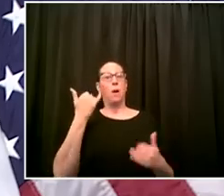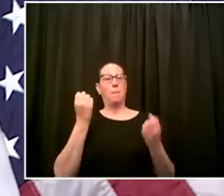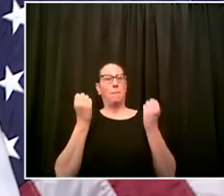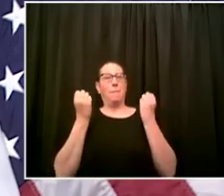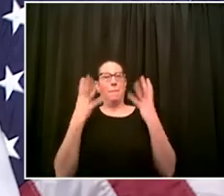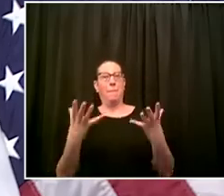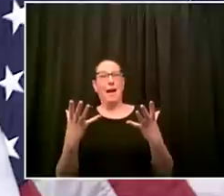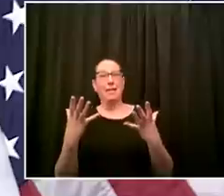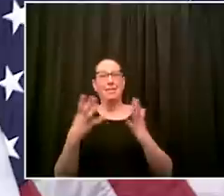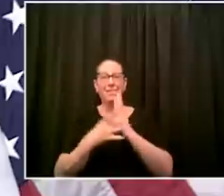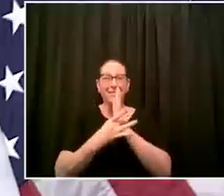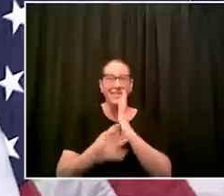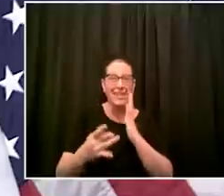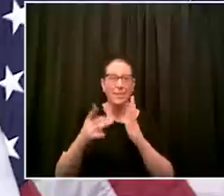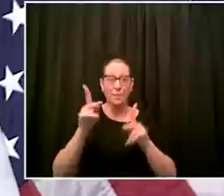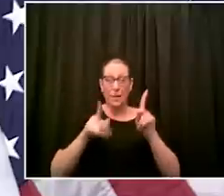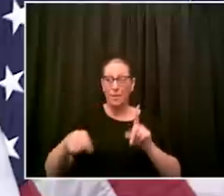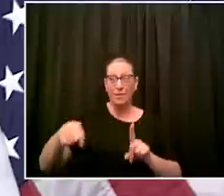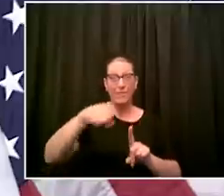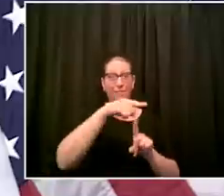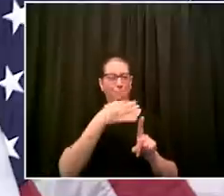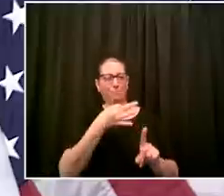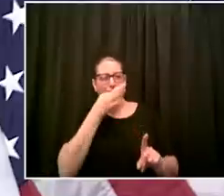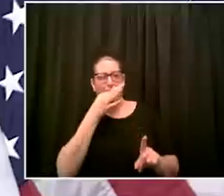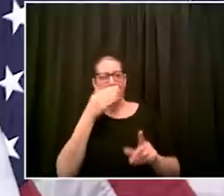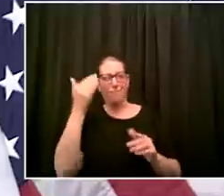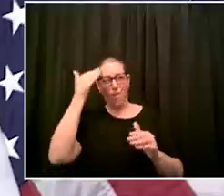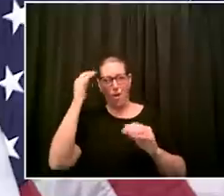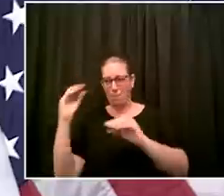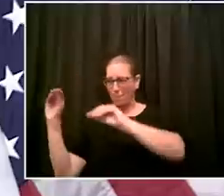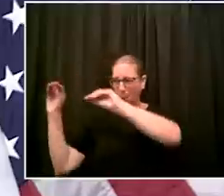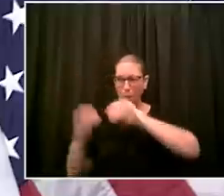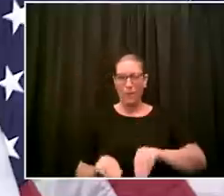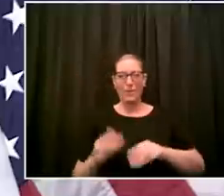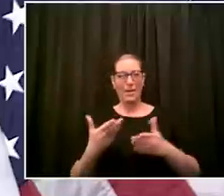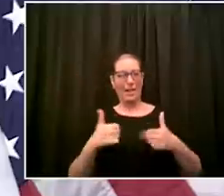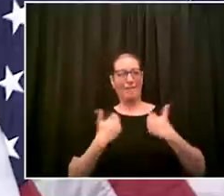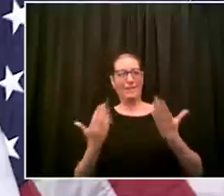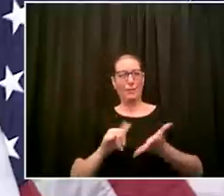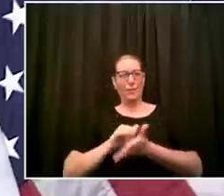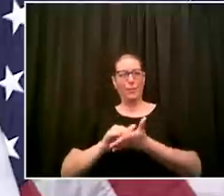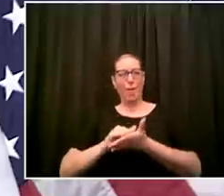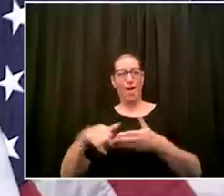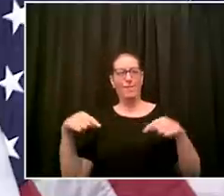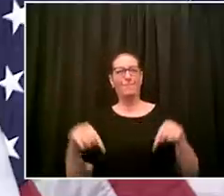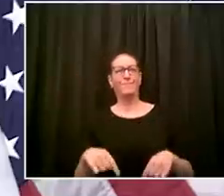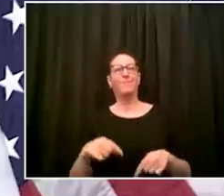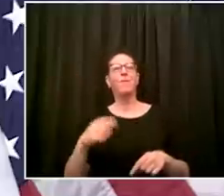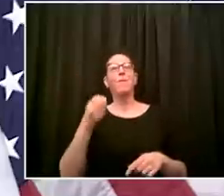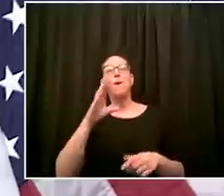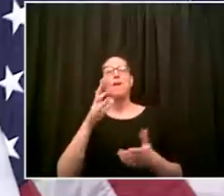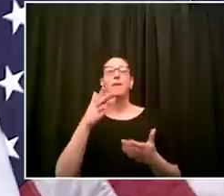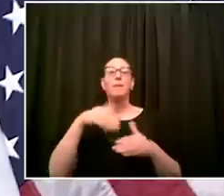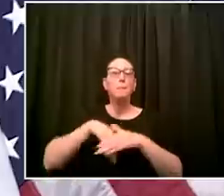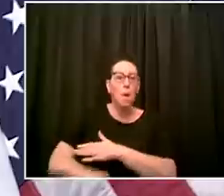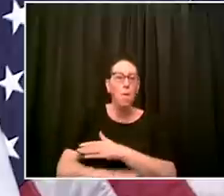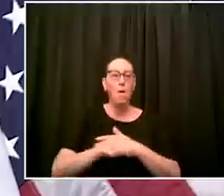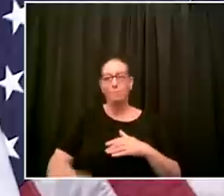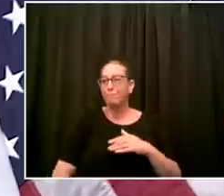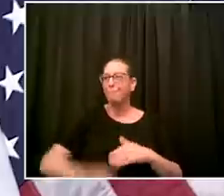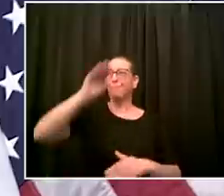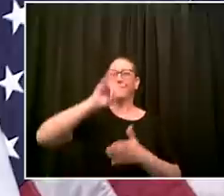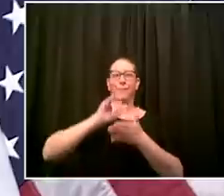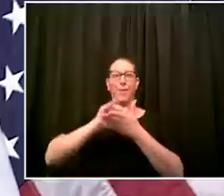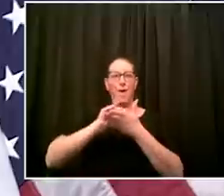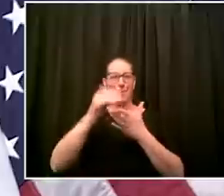energy people like that have been born and raised here for generations and this place has attracted people with those